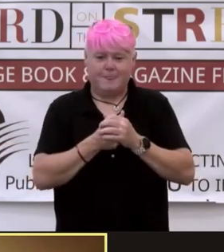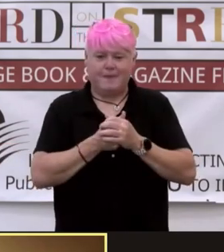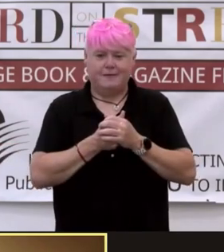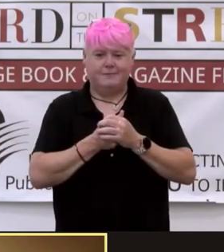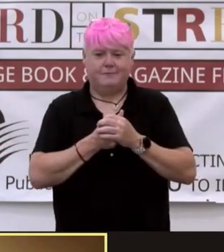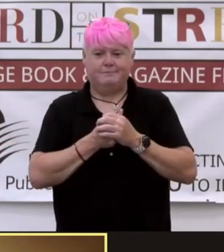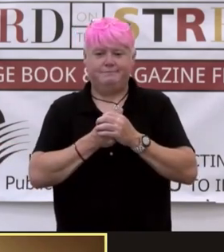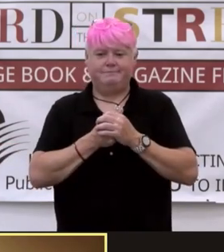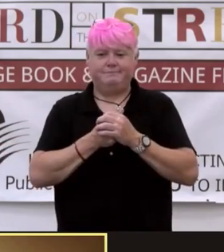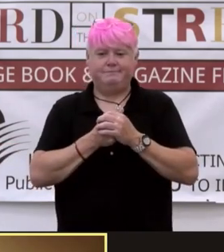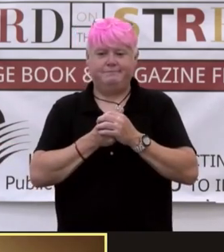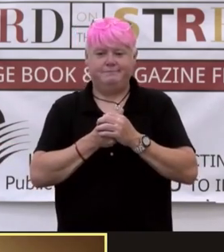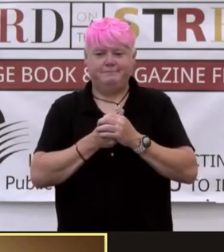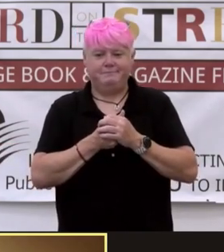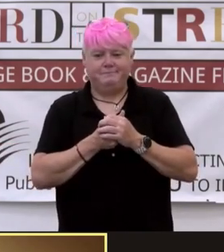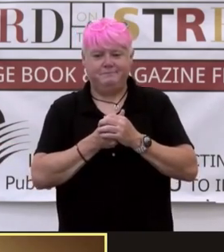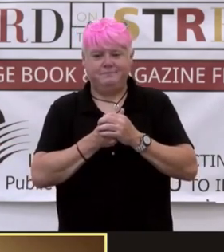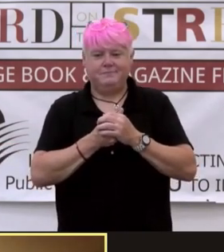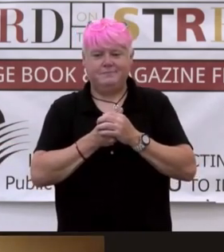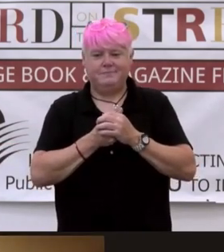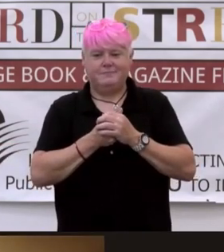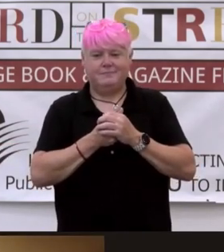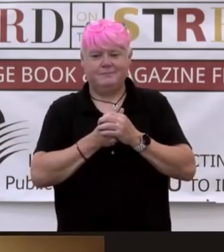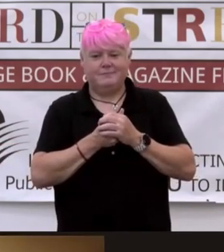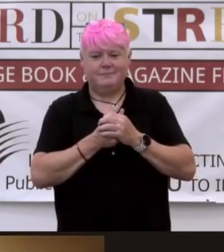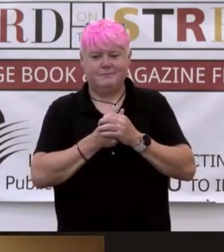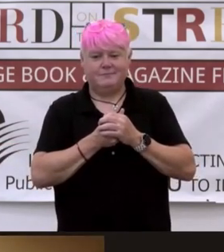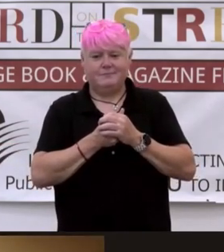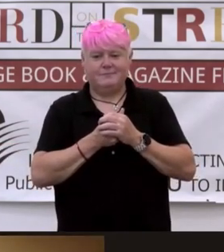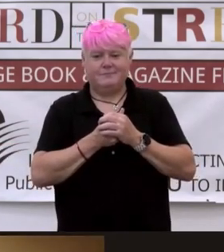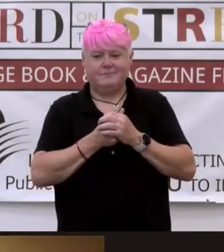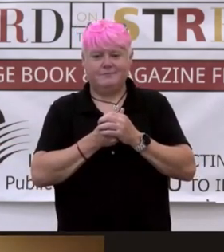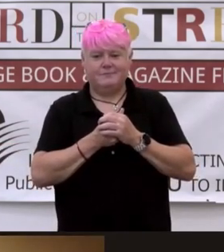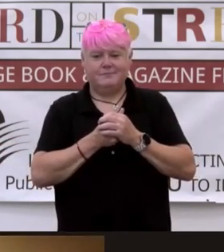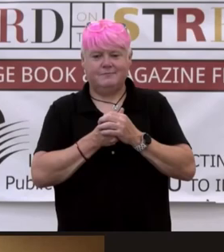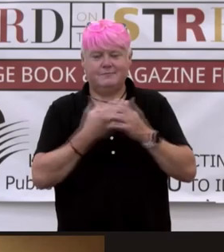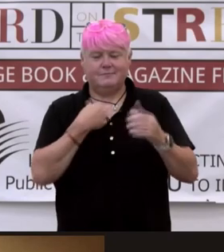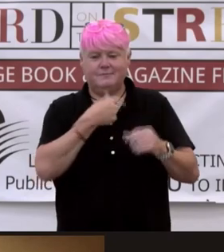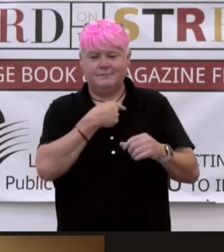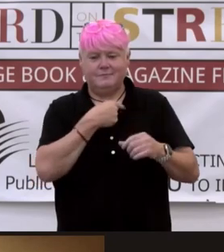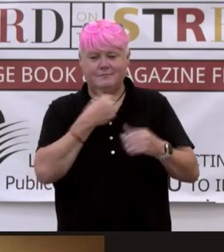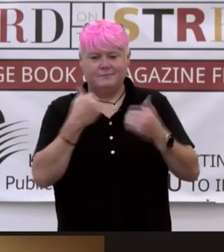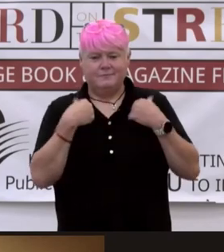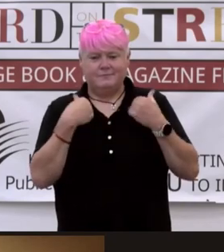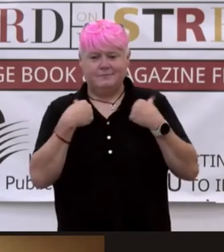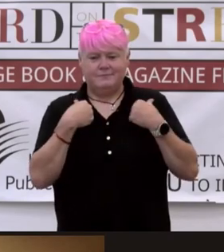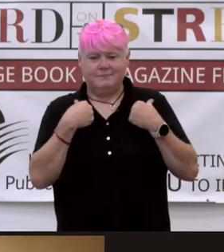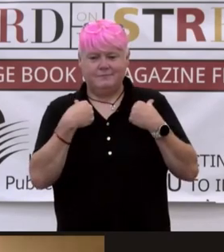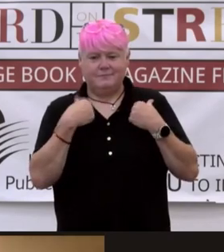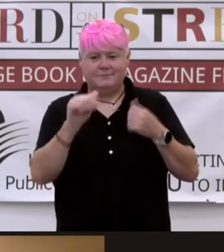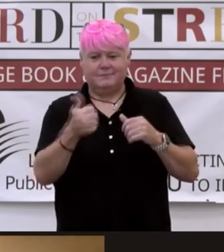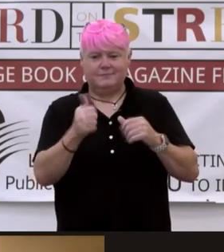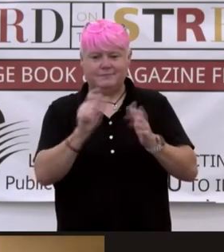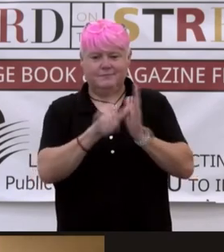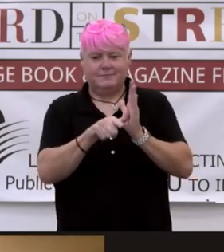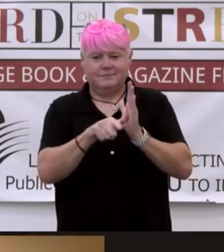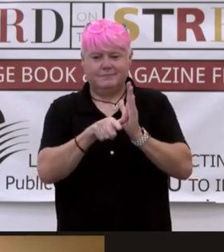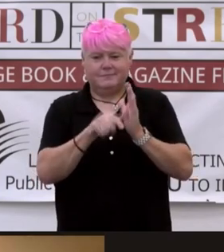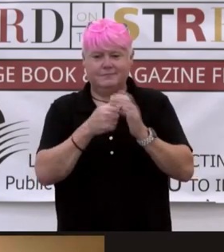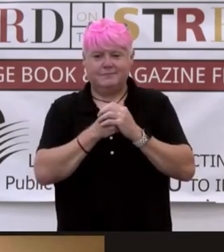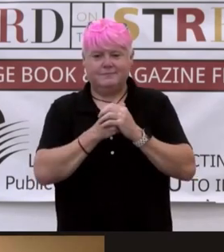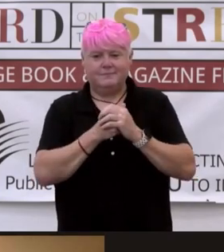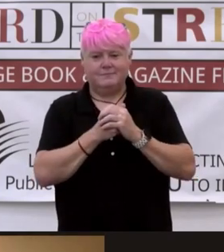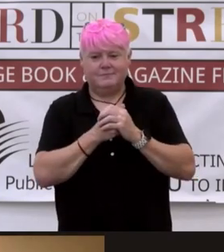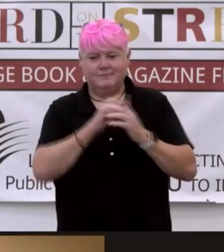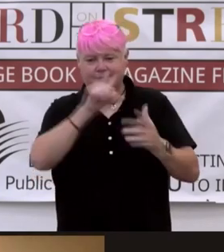Yeah. Oh, dear. Excellent. Well, we have about just over 10 minutes, 10 to 12 minutes. Oh, another